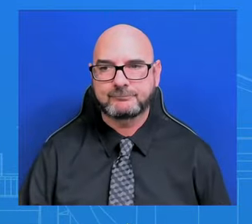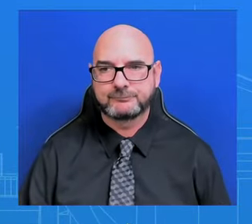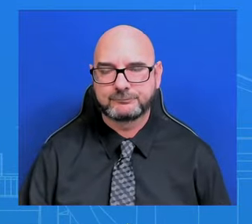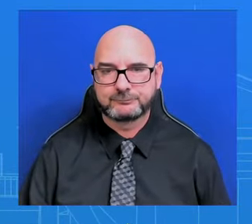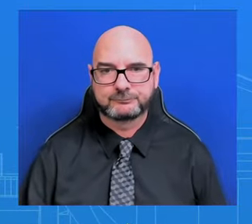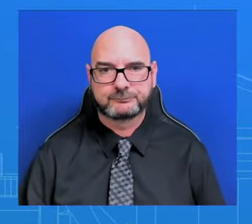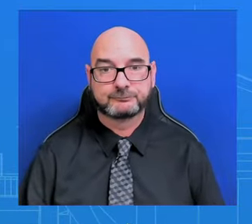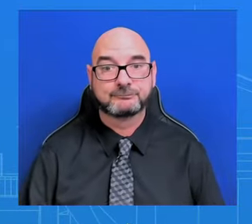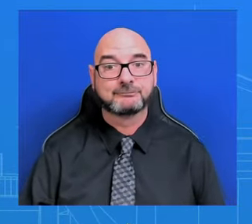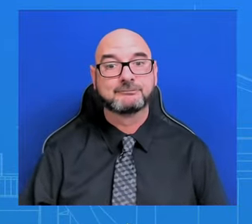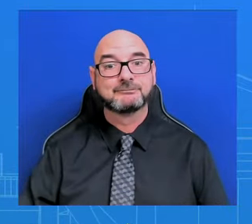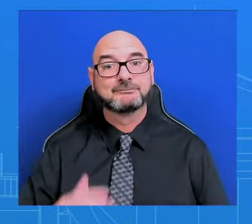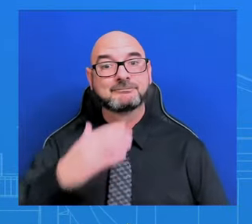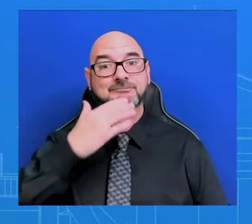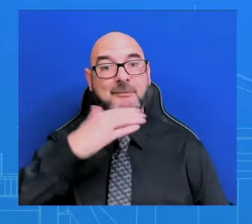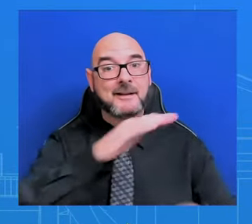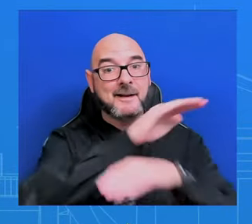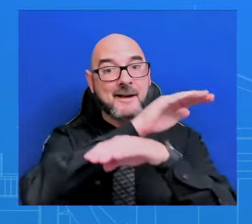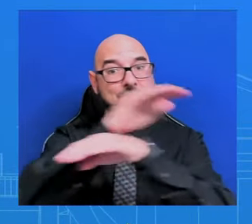One thing at the top.